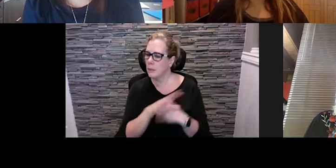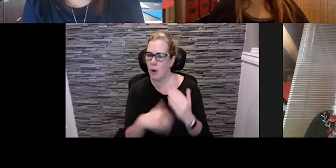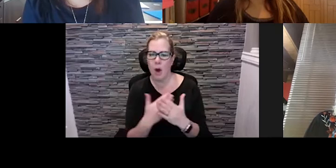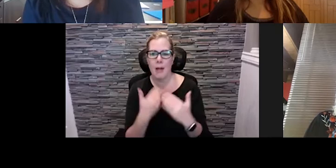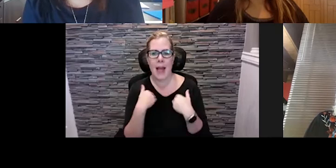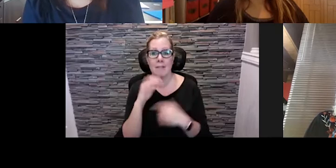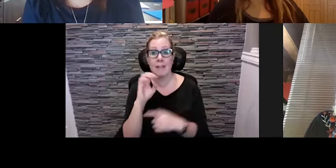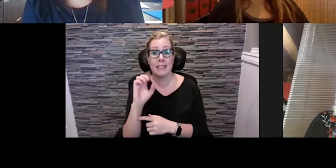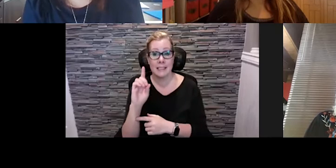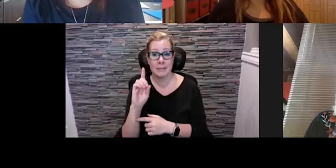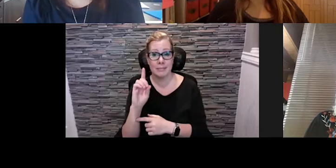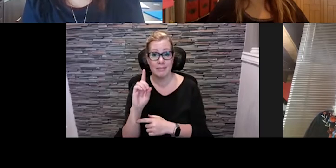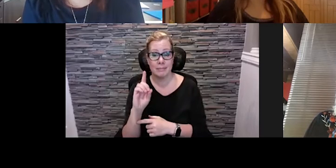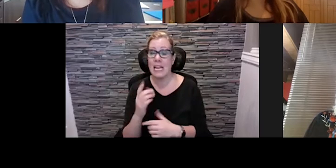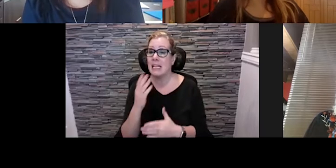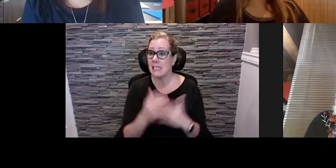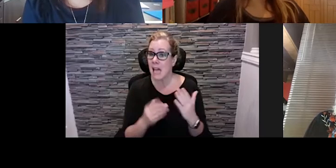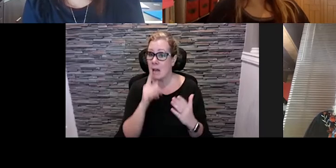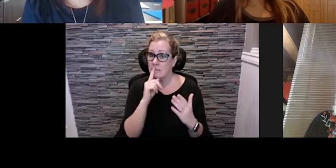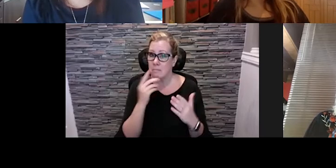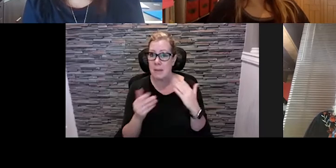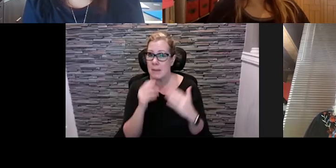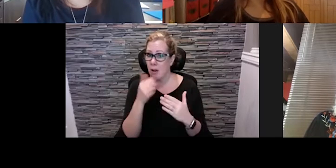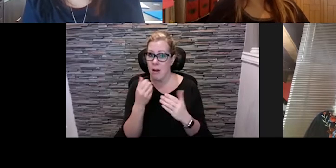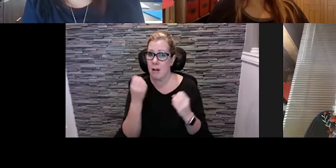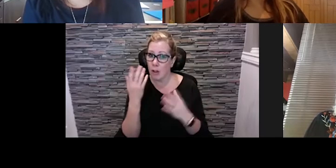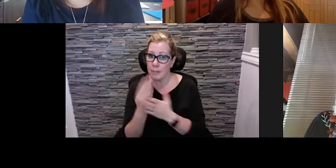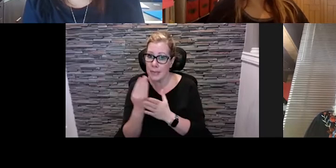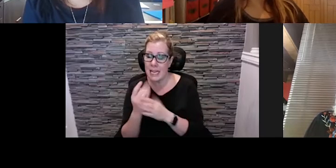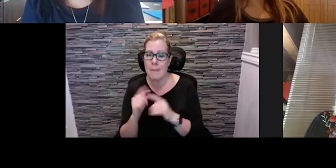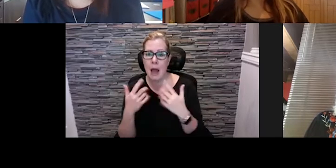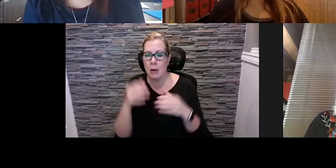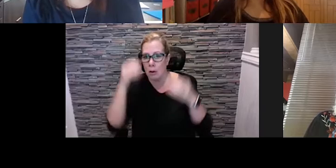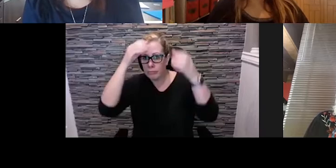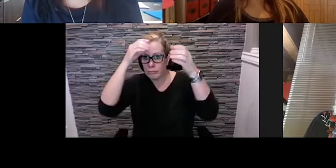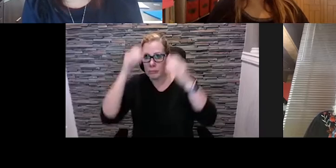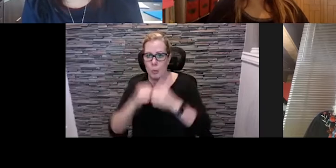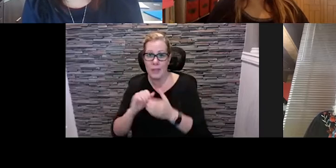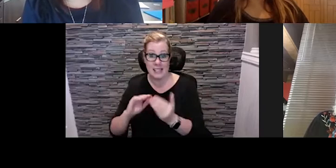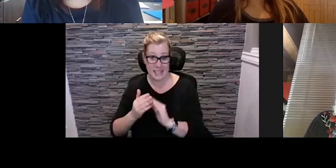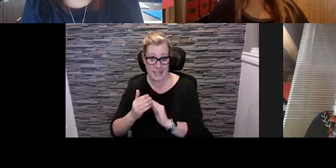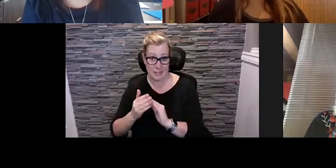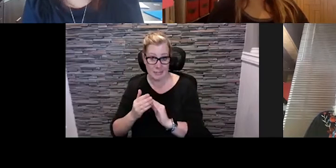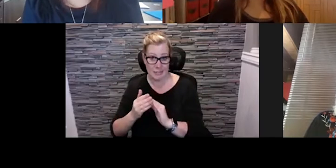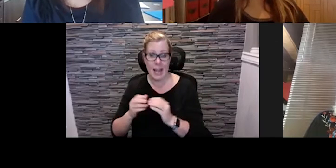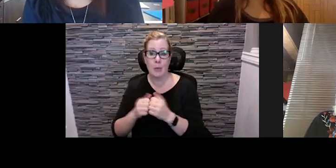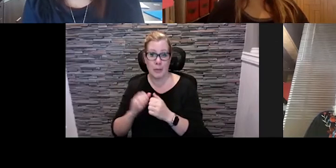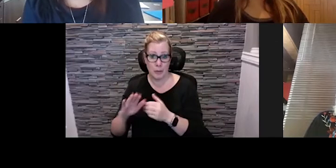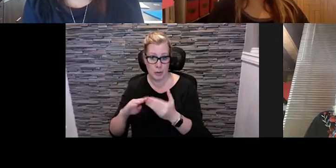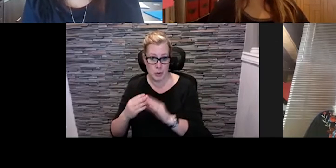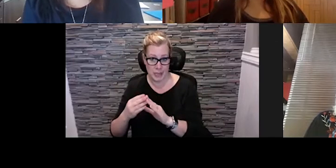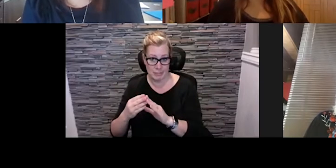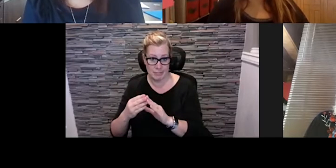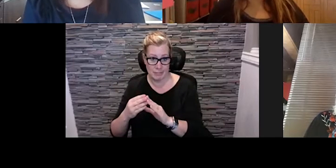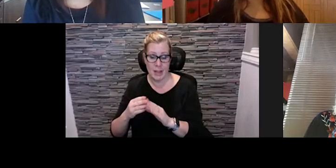and even though some of them may not have a lot of funds they are really educated on the city and their community that they operate in their